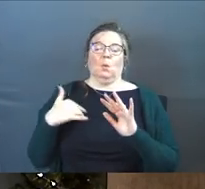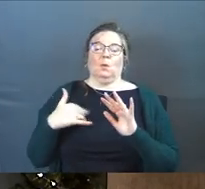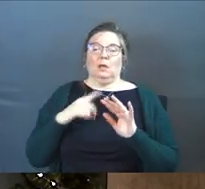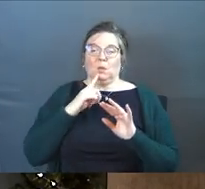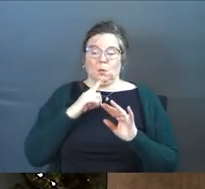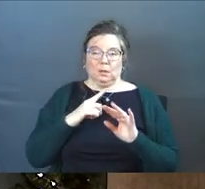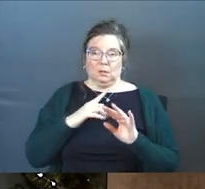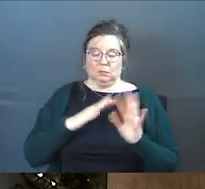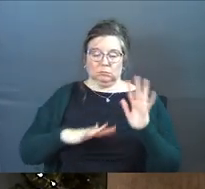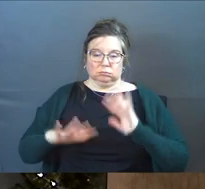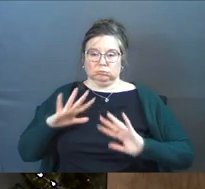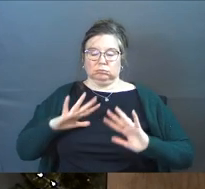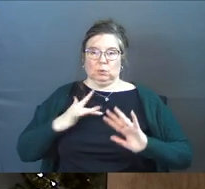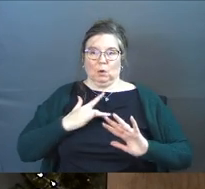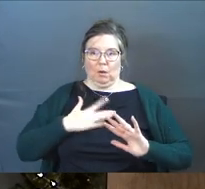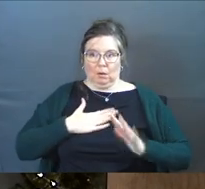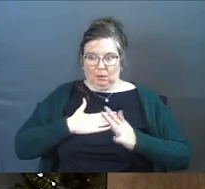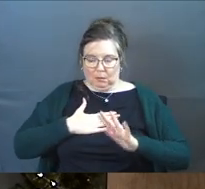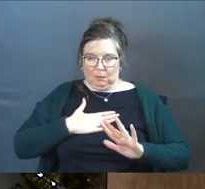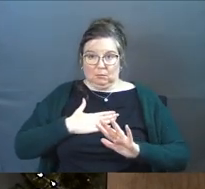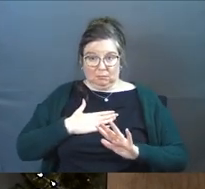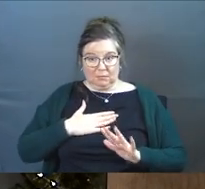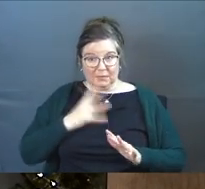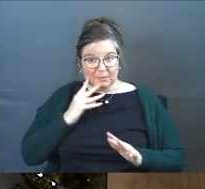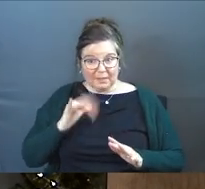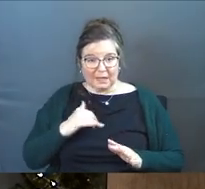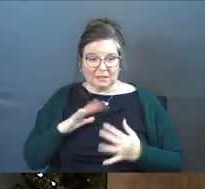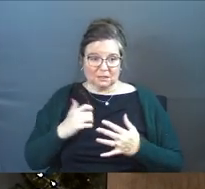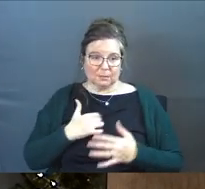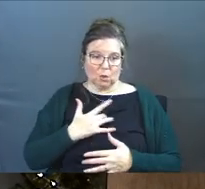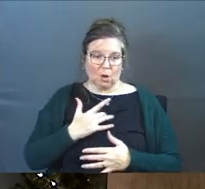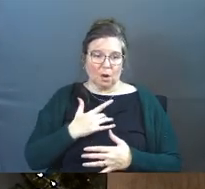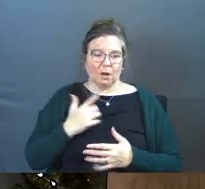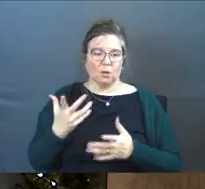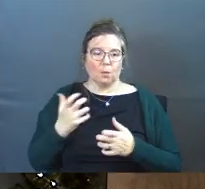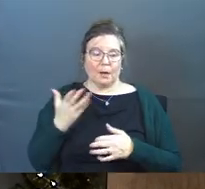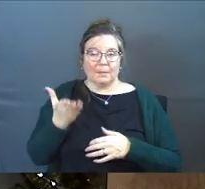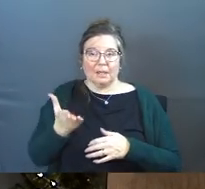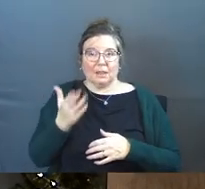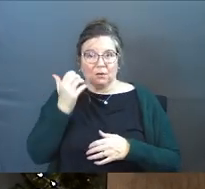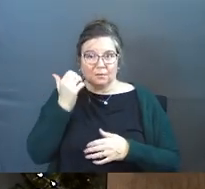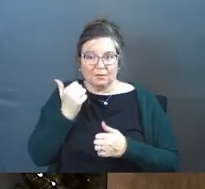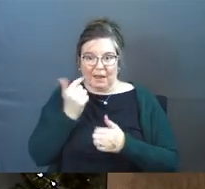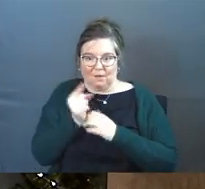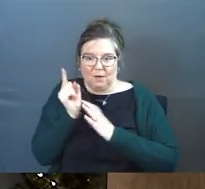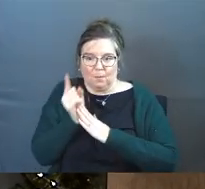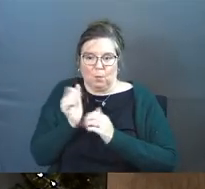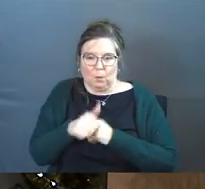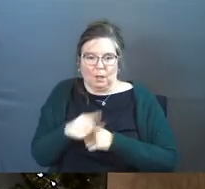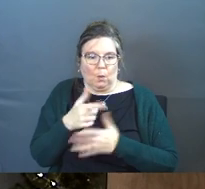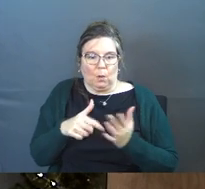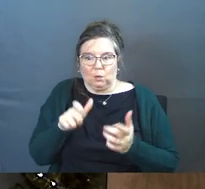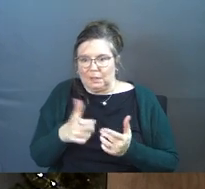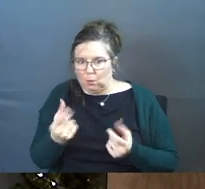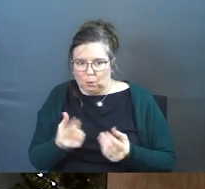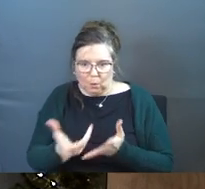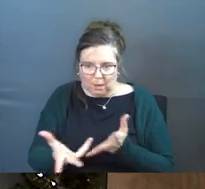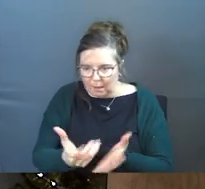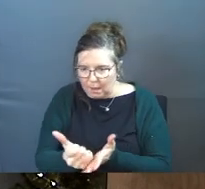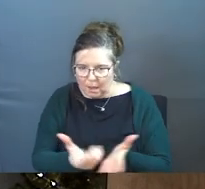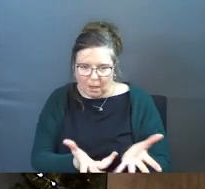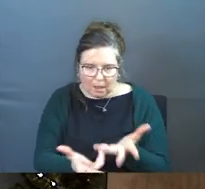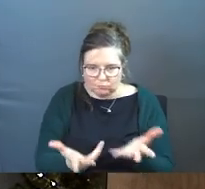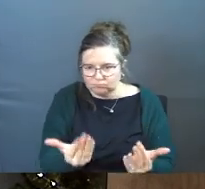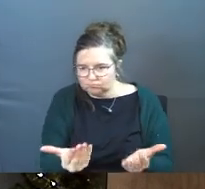it just really does something to your heart have you been there before does something to your heart man you want to be there every single moment with them what do you need what can I